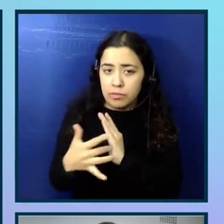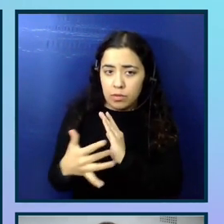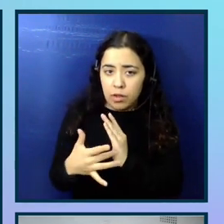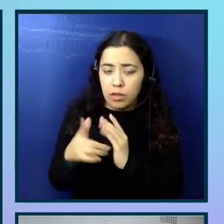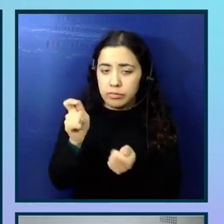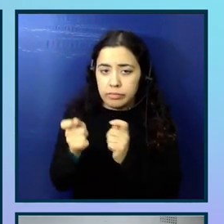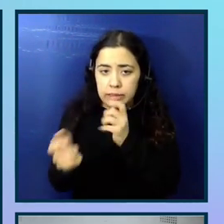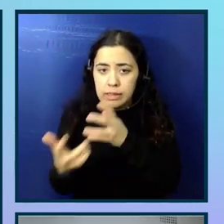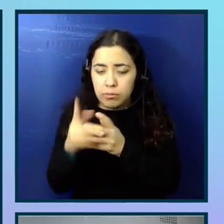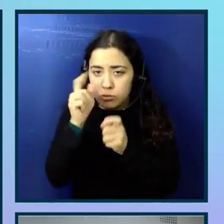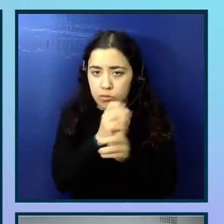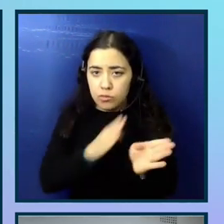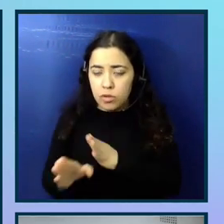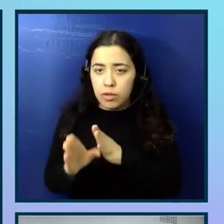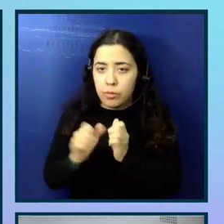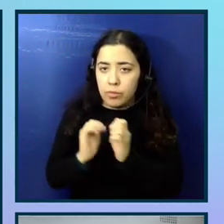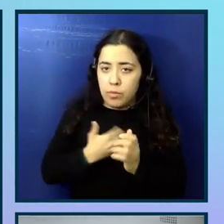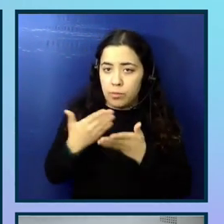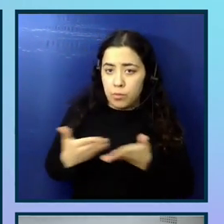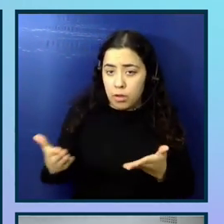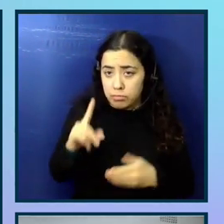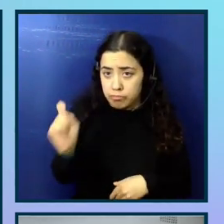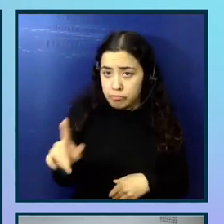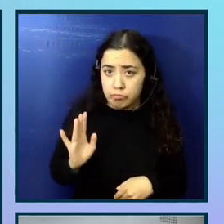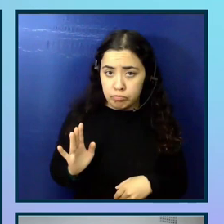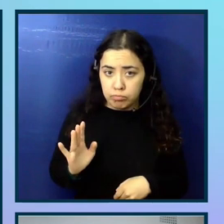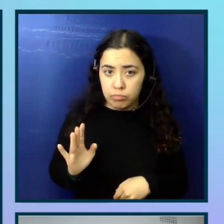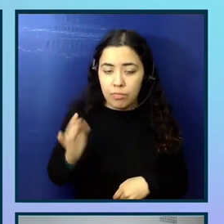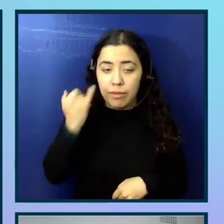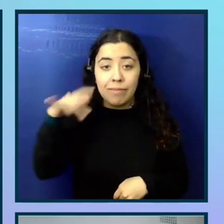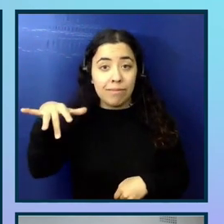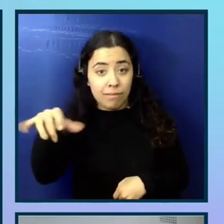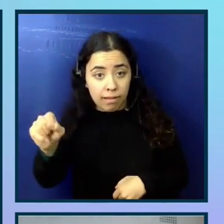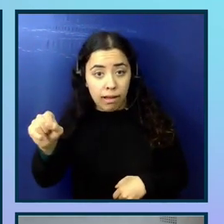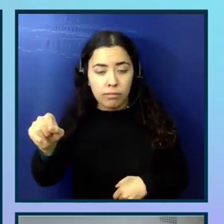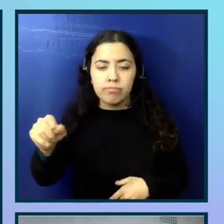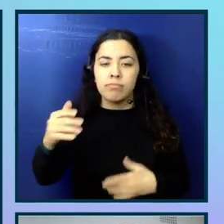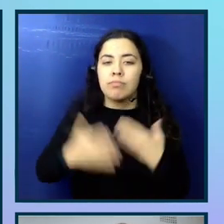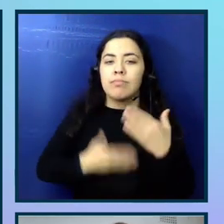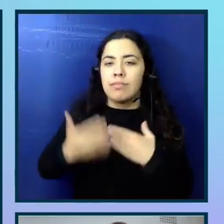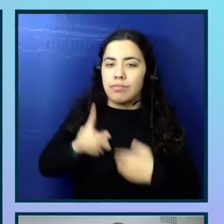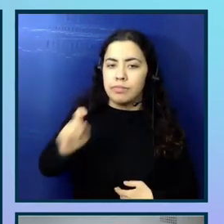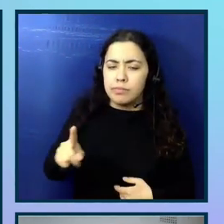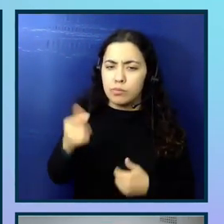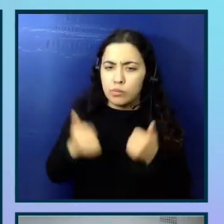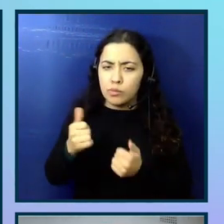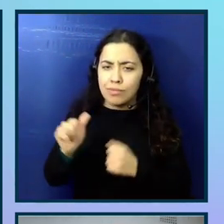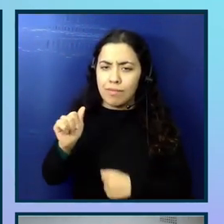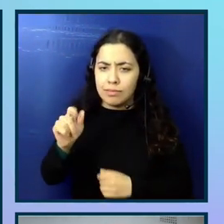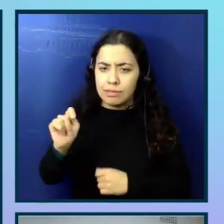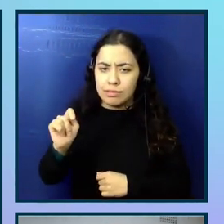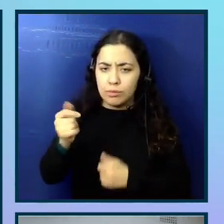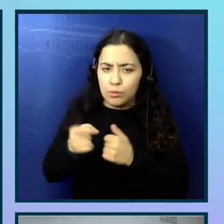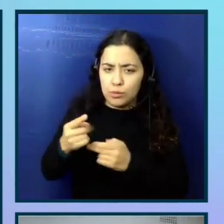strategies when using our product? If the participant says yes, you can ask what assistive technologies or